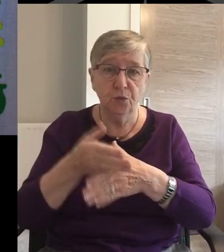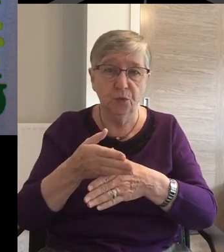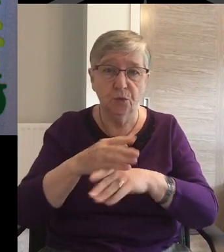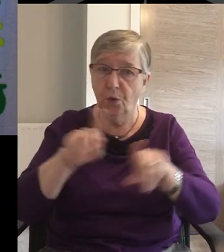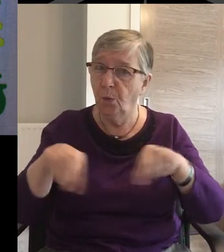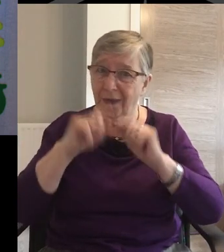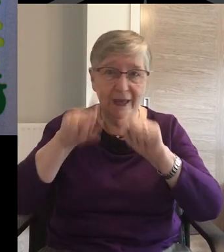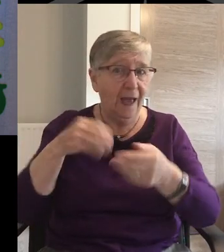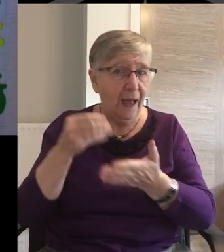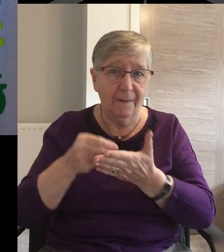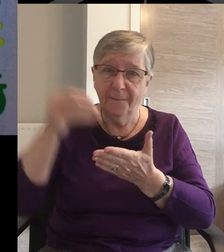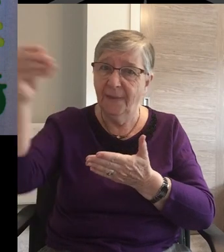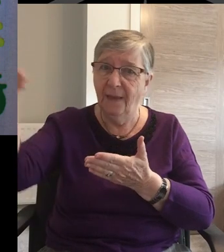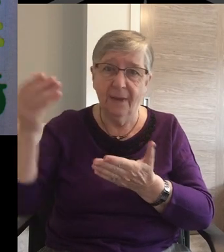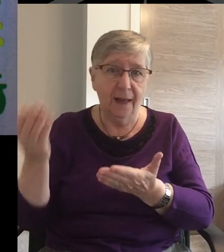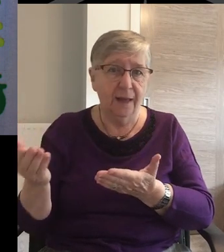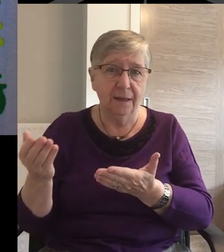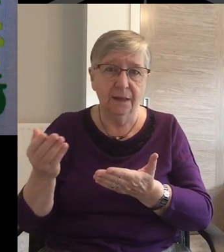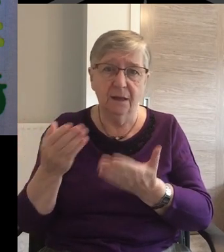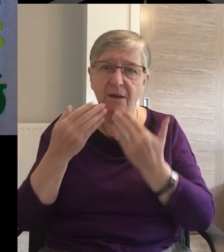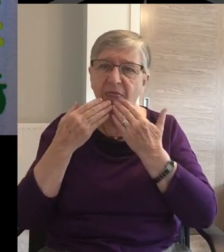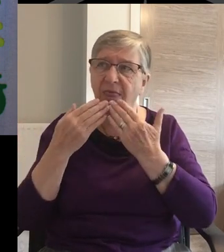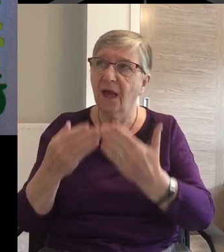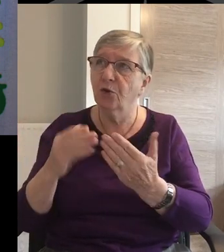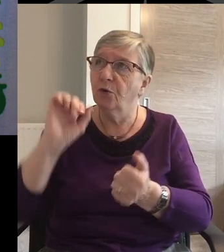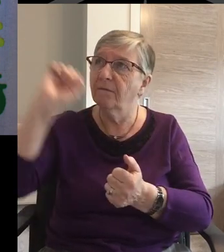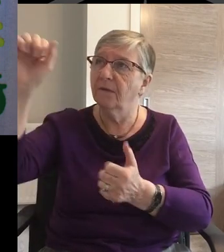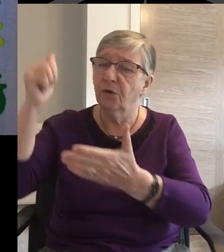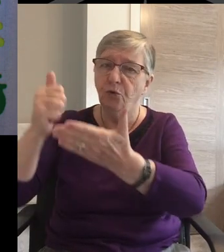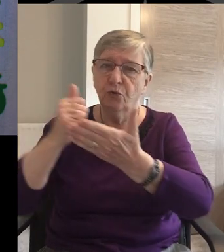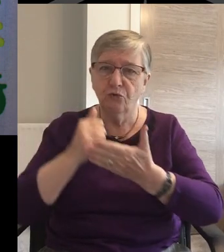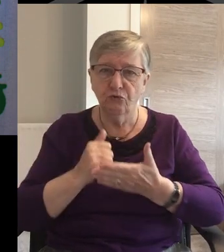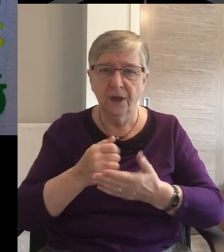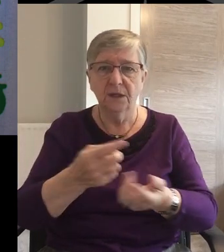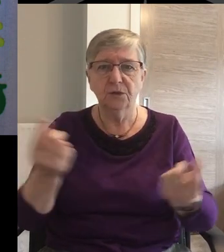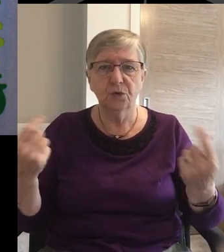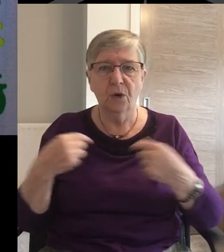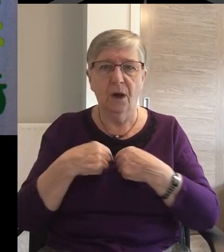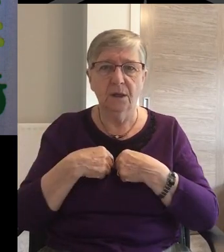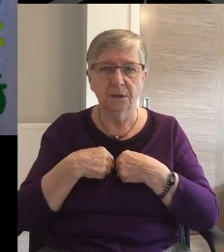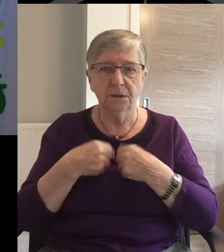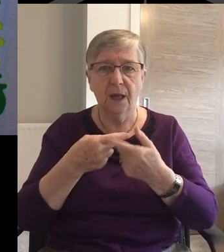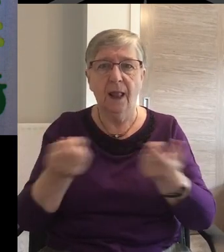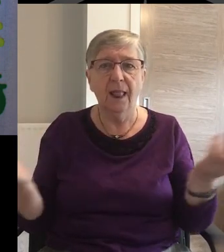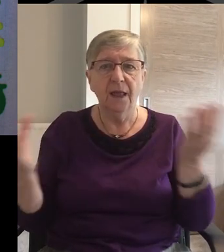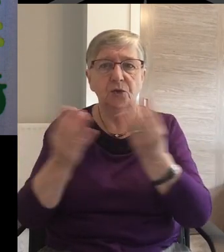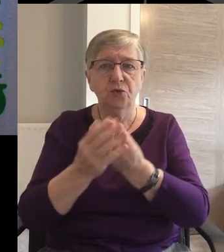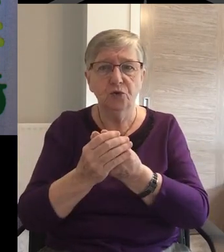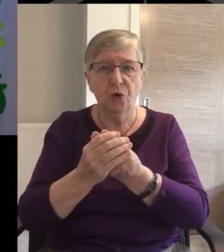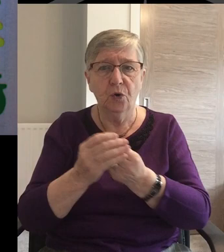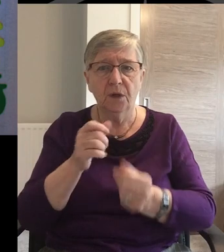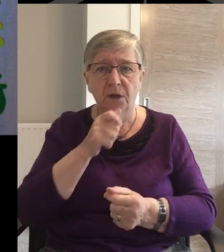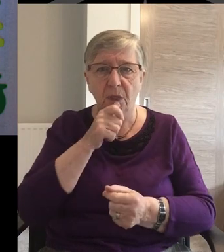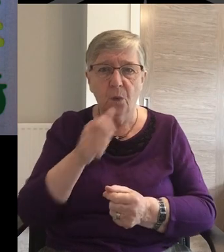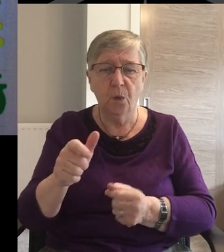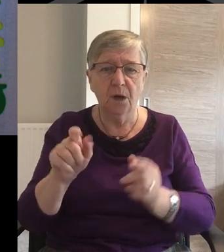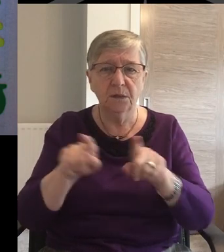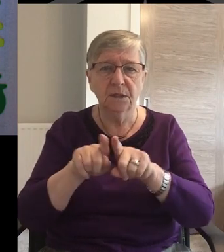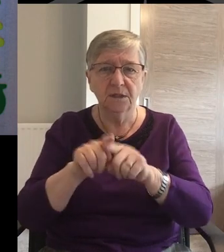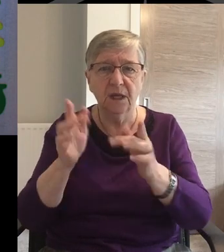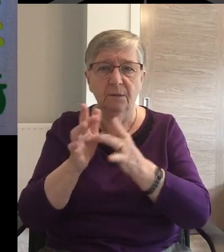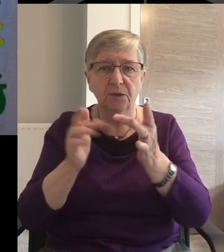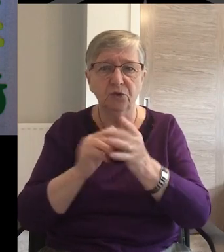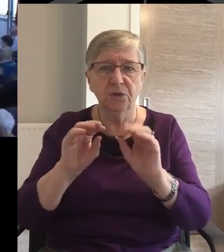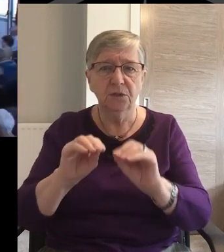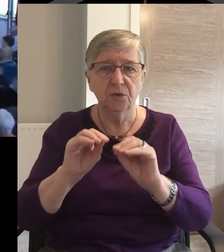But we thank you for your grace to us Let us now join together in the words that Jesus taught his